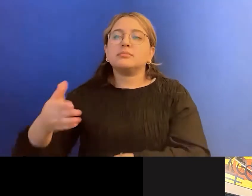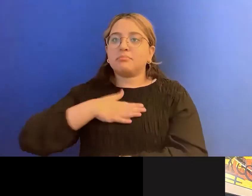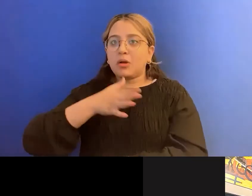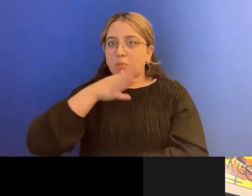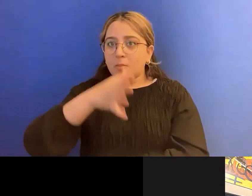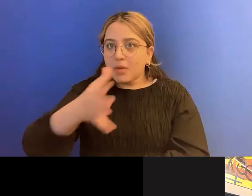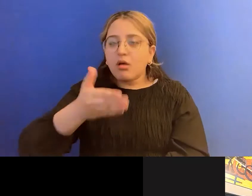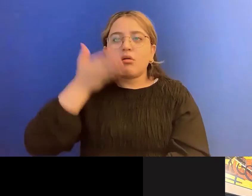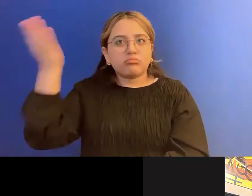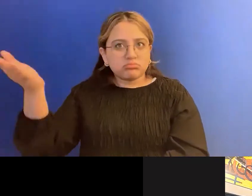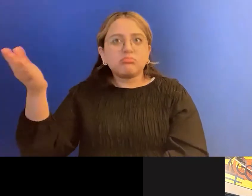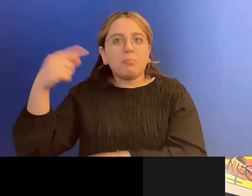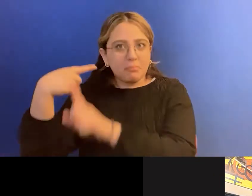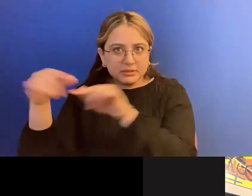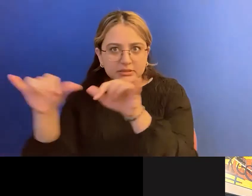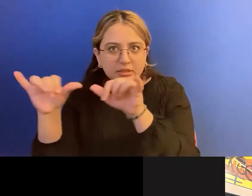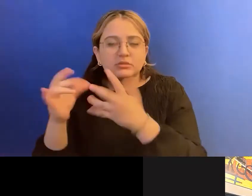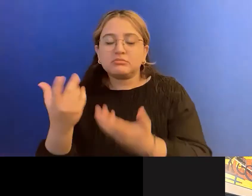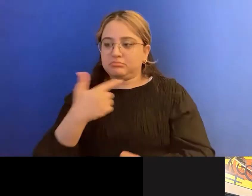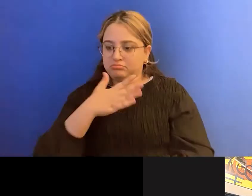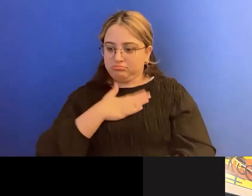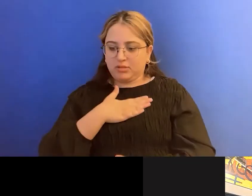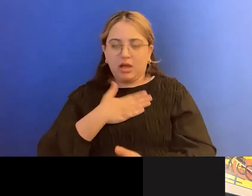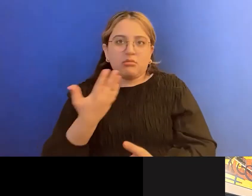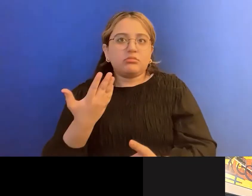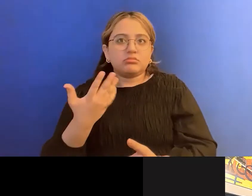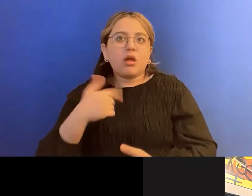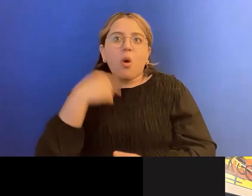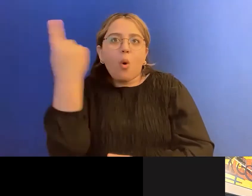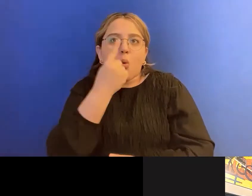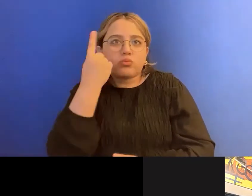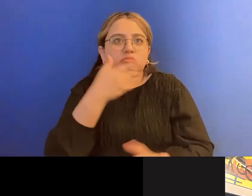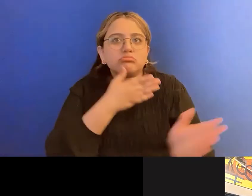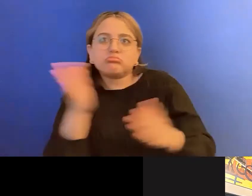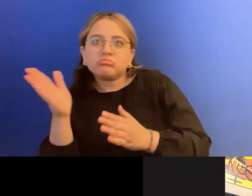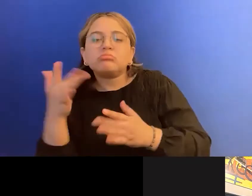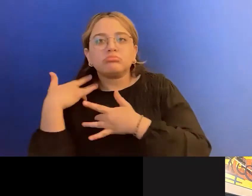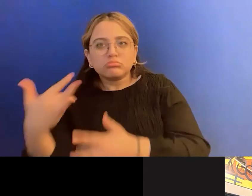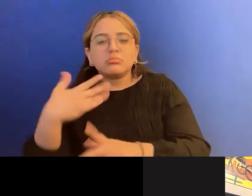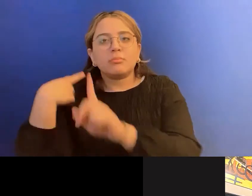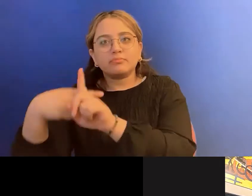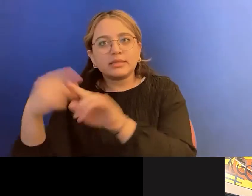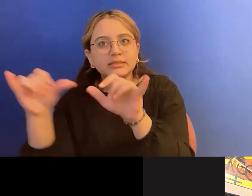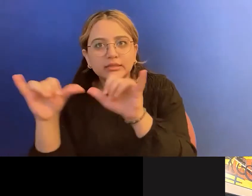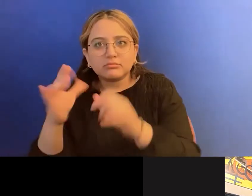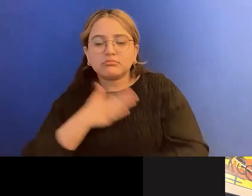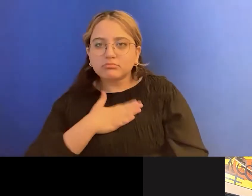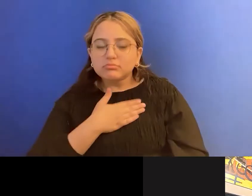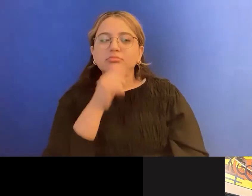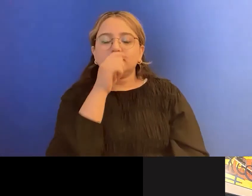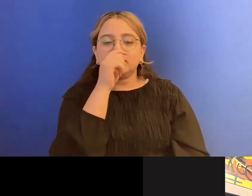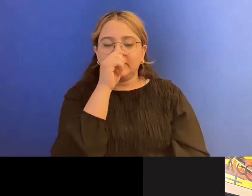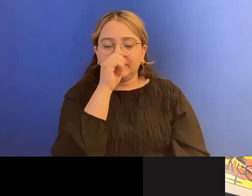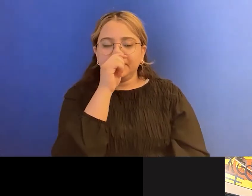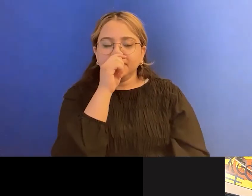you know, I, I was, I always lean towards being plus sized and, um, you know, of course that